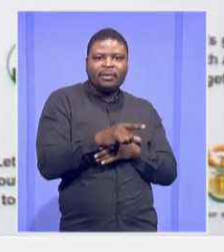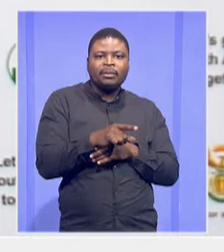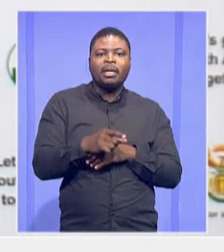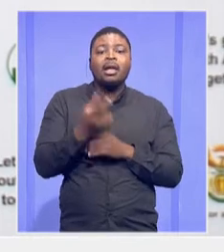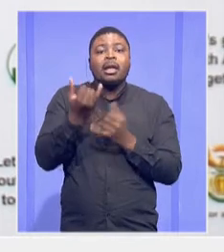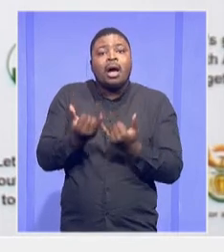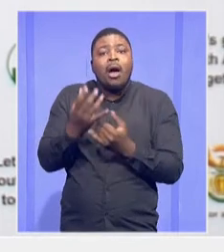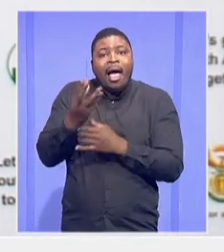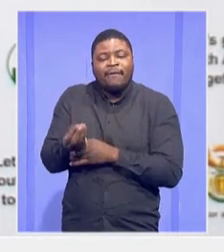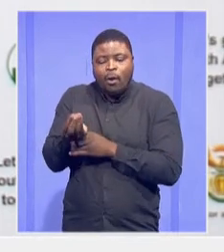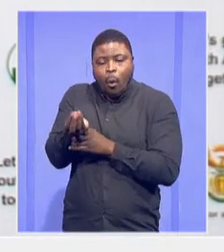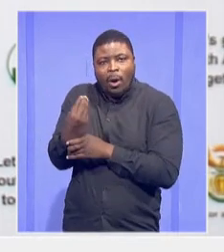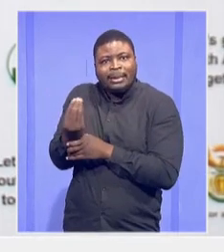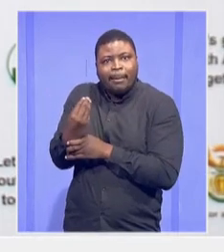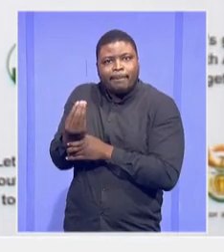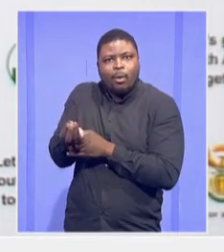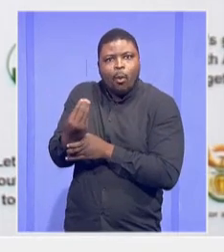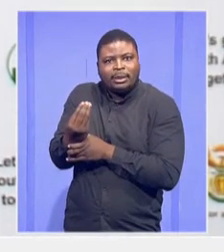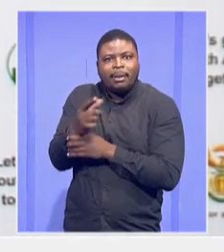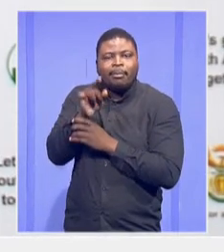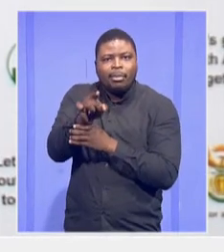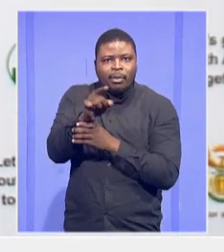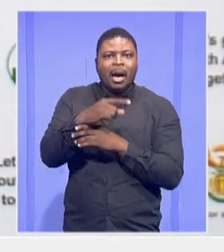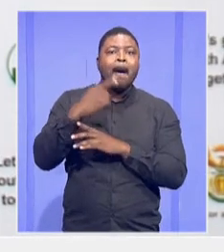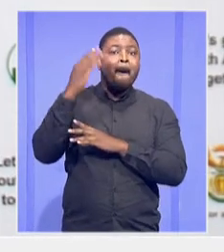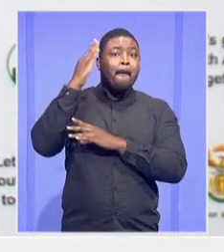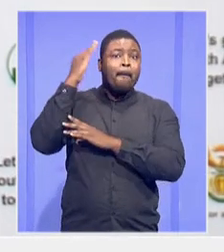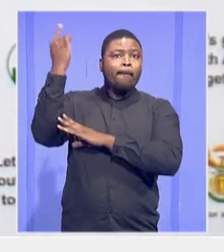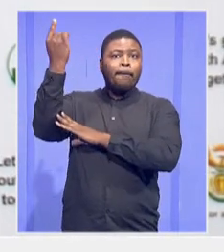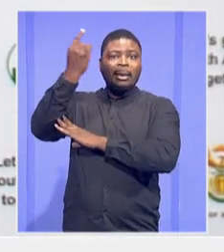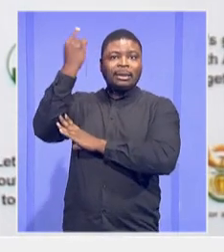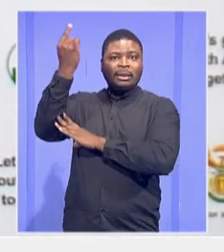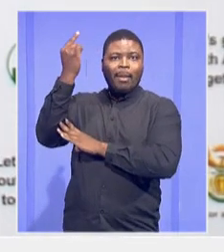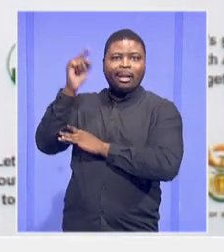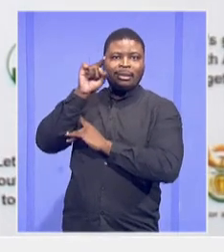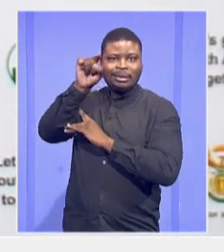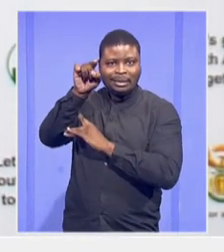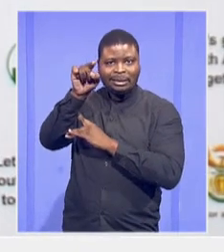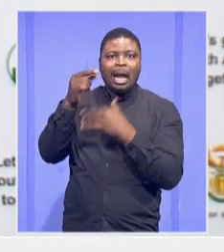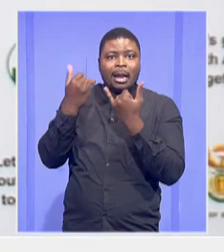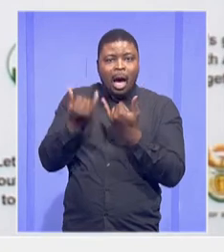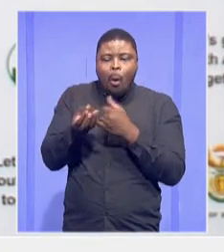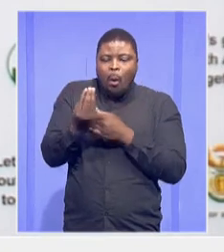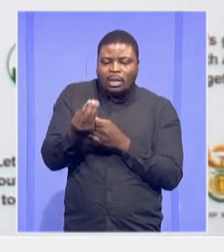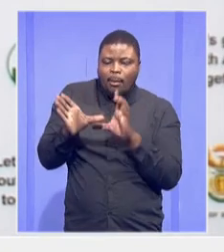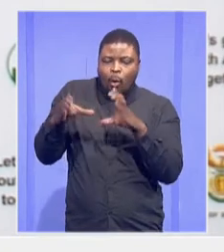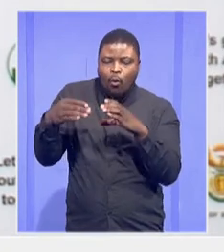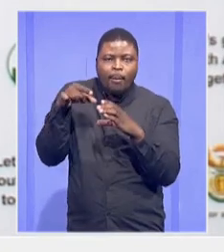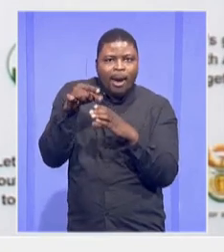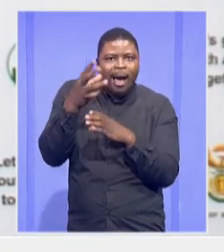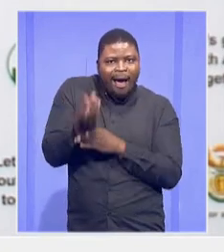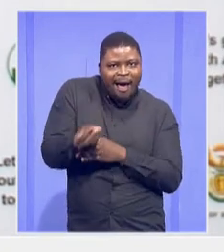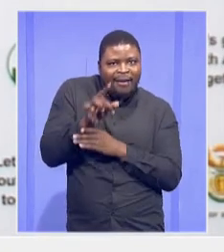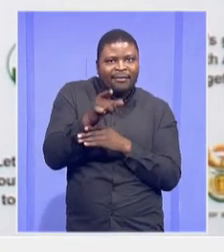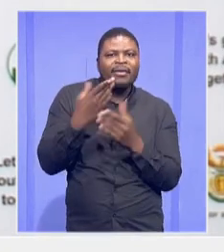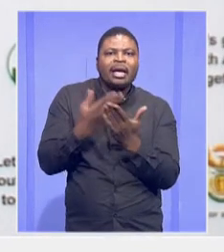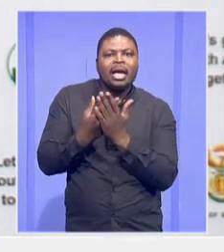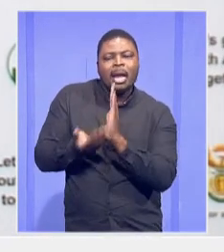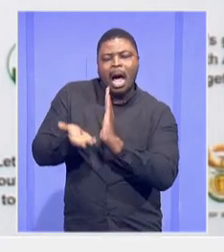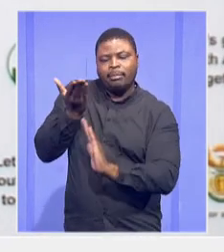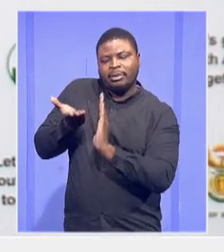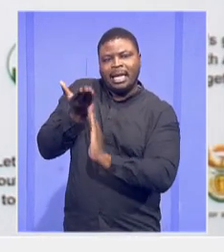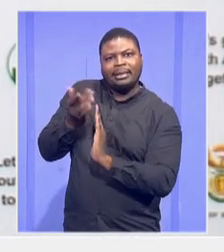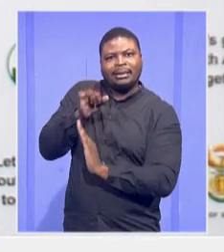groups to give us weekly and daily updates on construction activities on